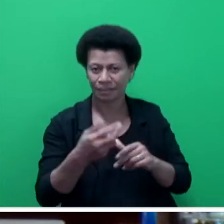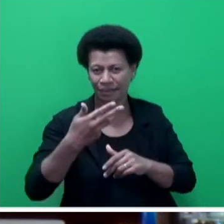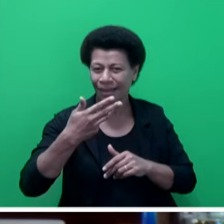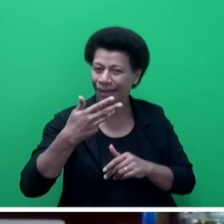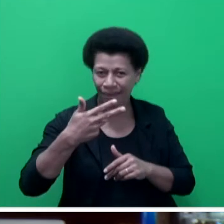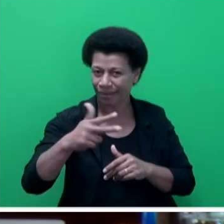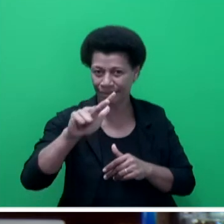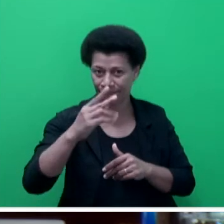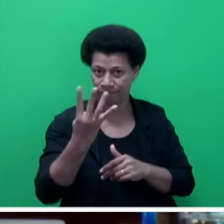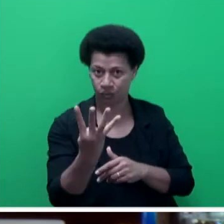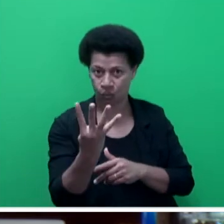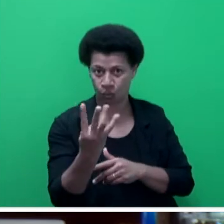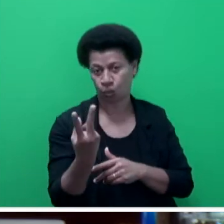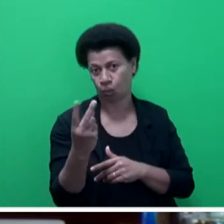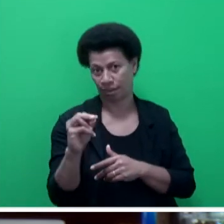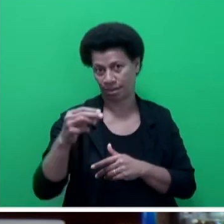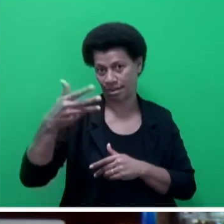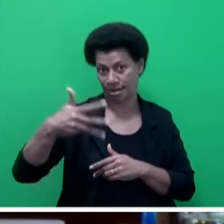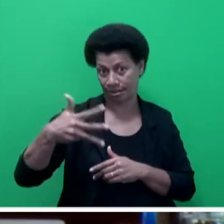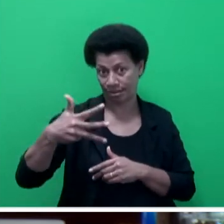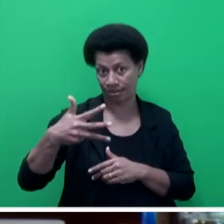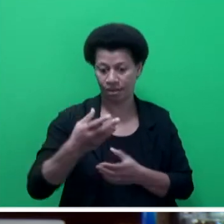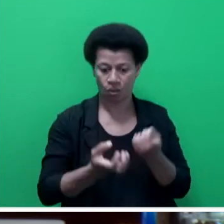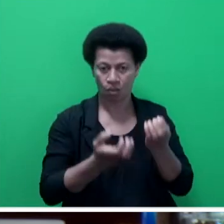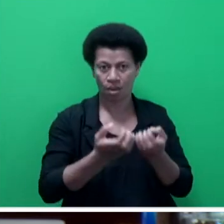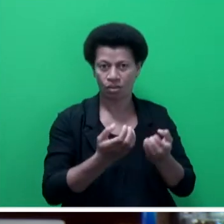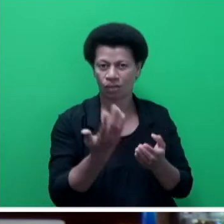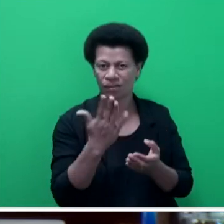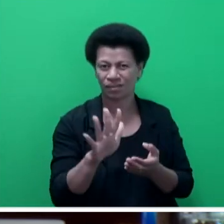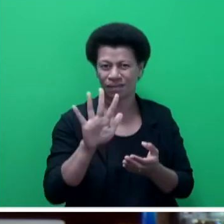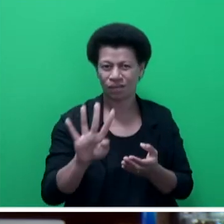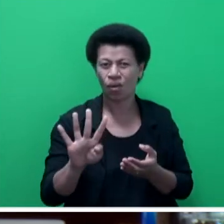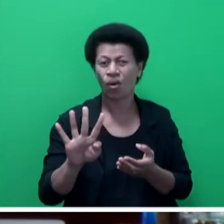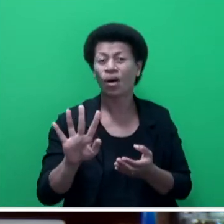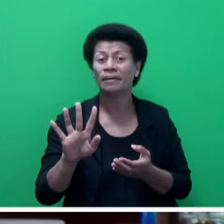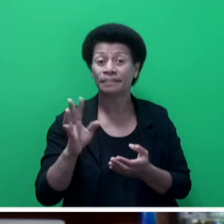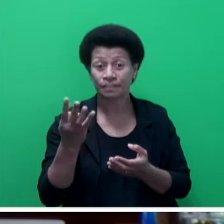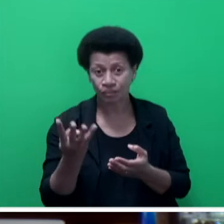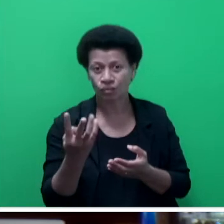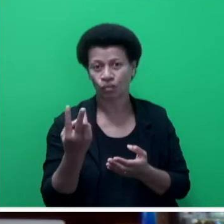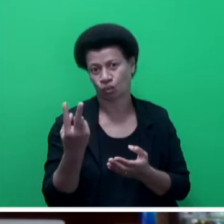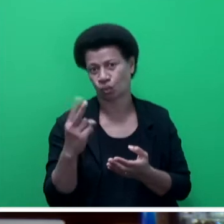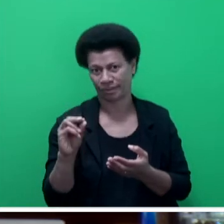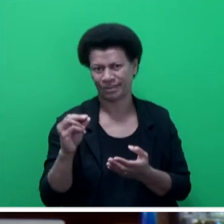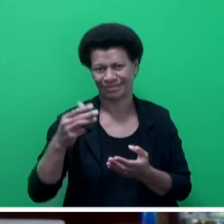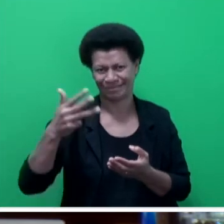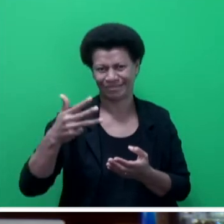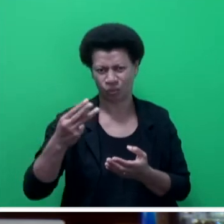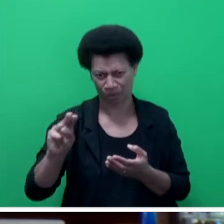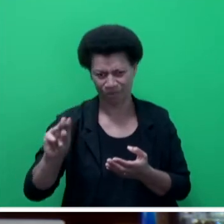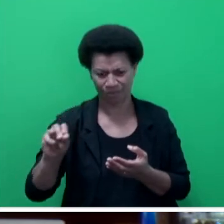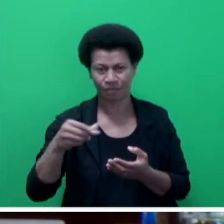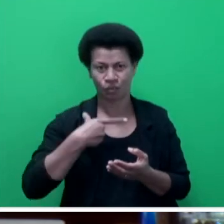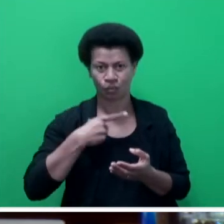programs in 2019 compared to 54 in 2020 due to COVID-19. The business